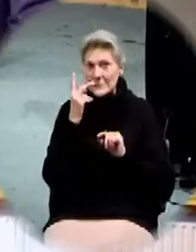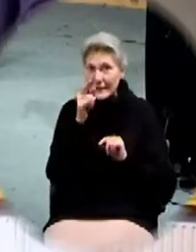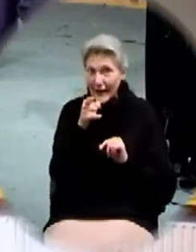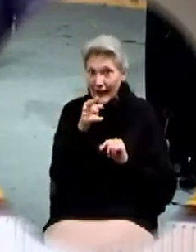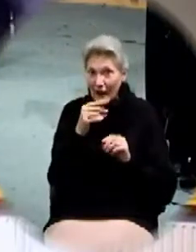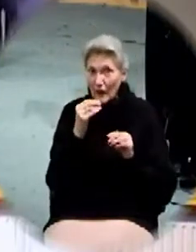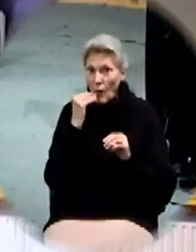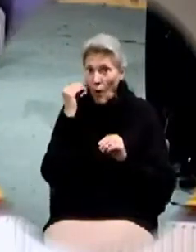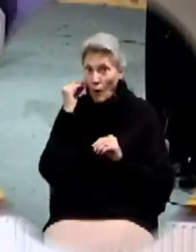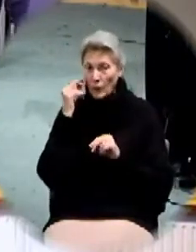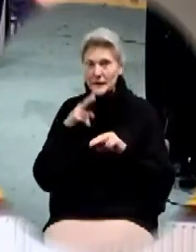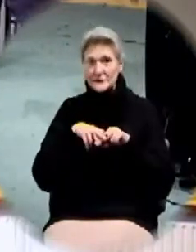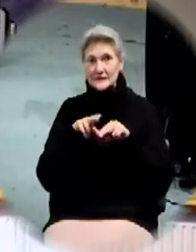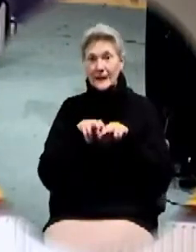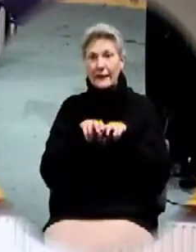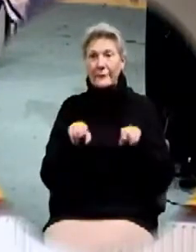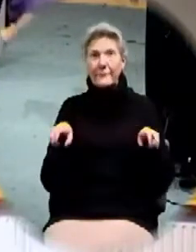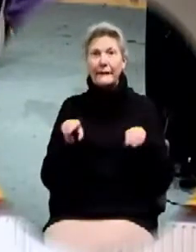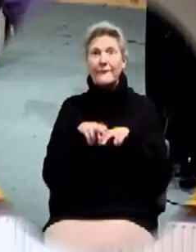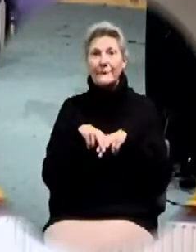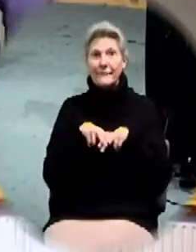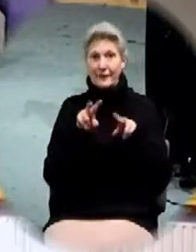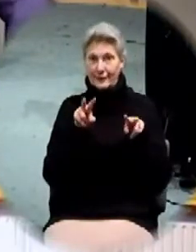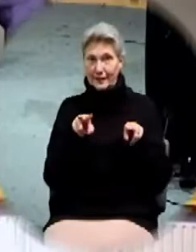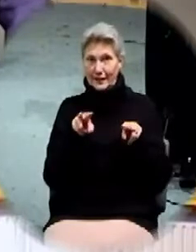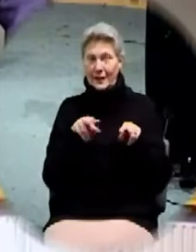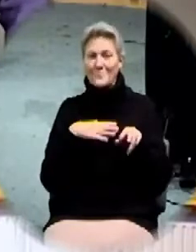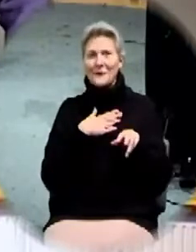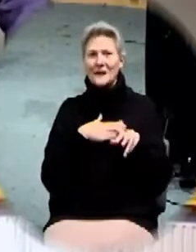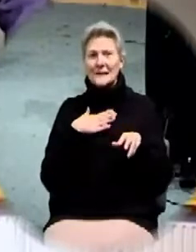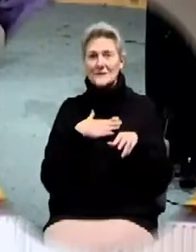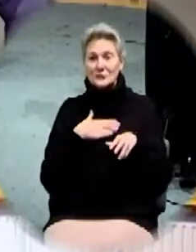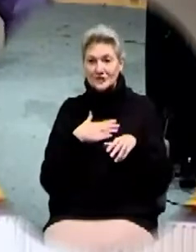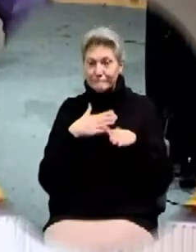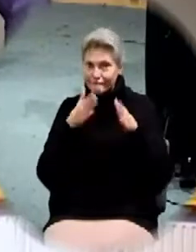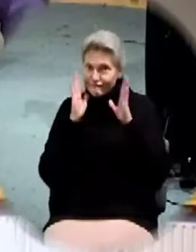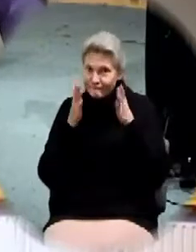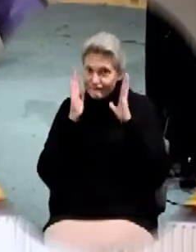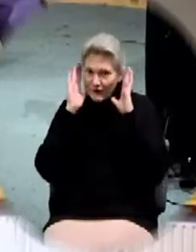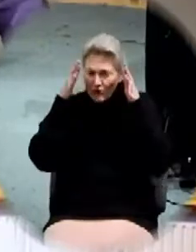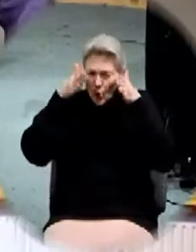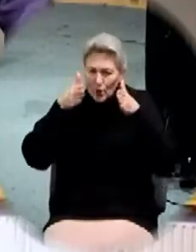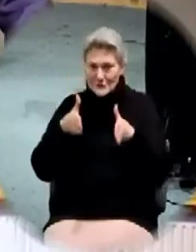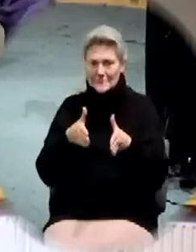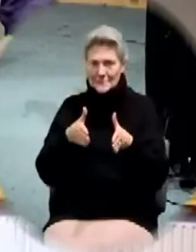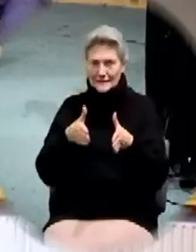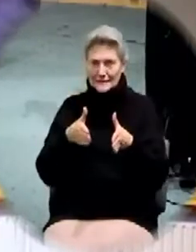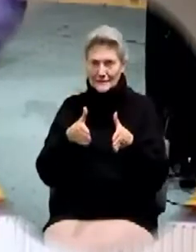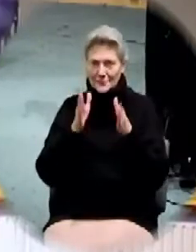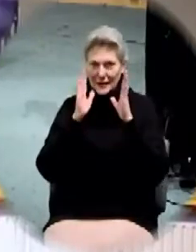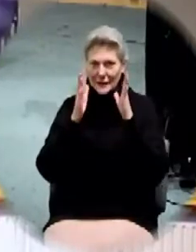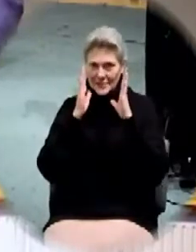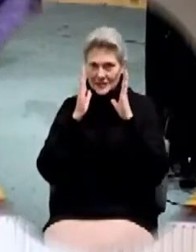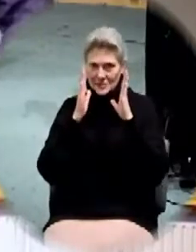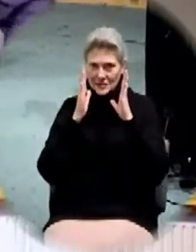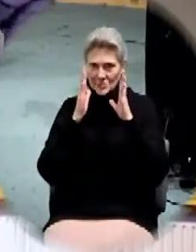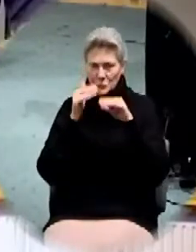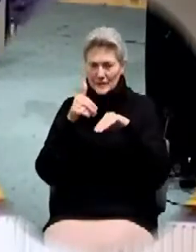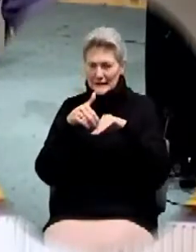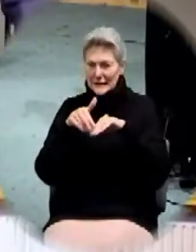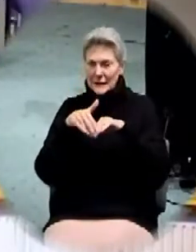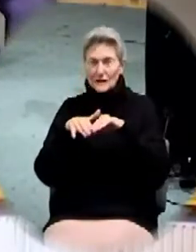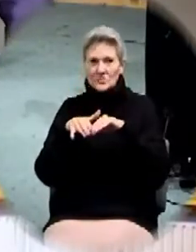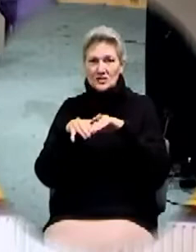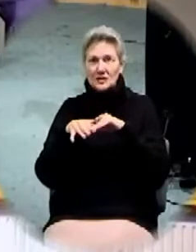ask that you would just really energize yourself in the Word of God. We did send out some summarized notes